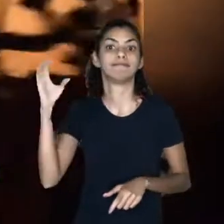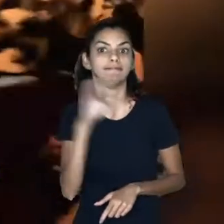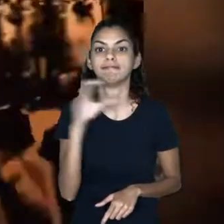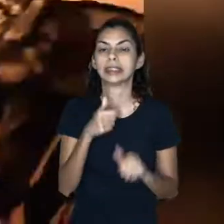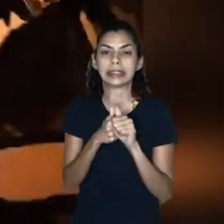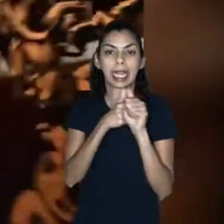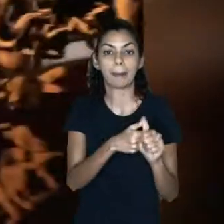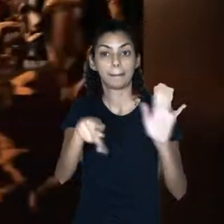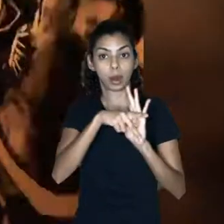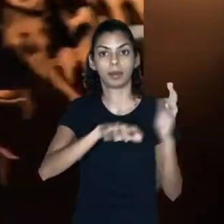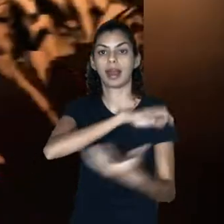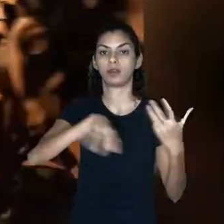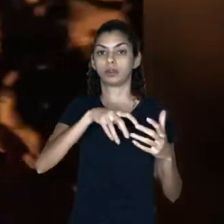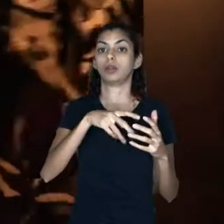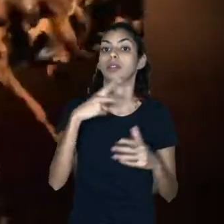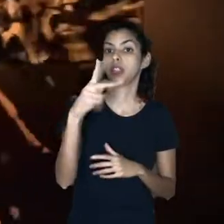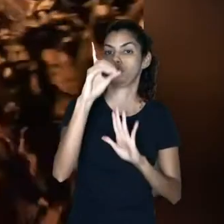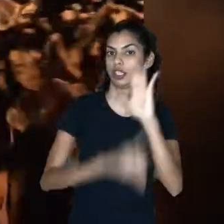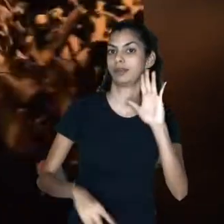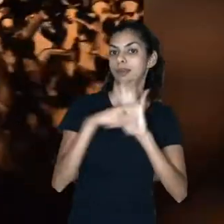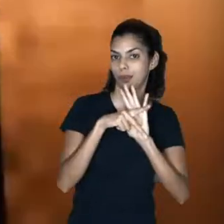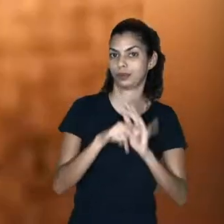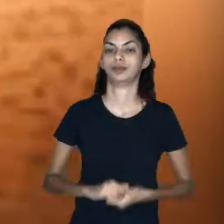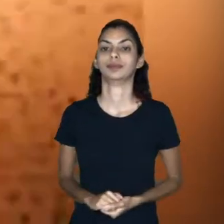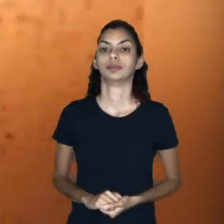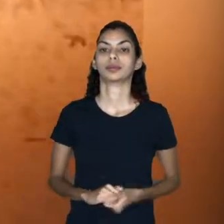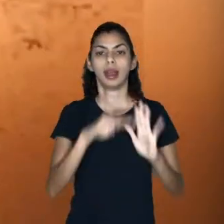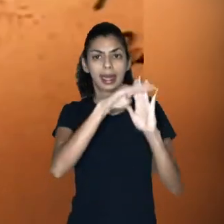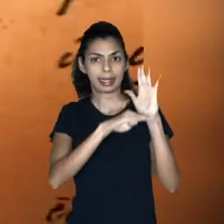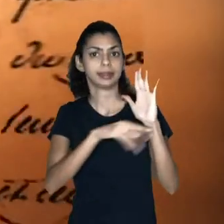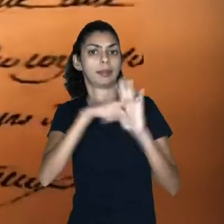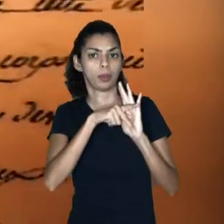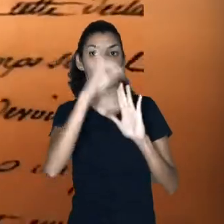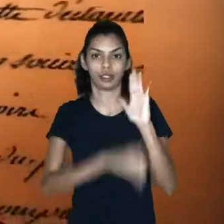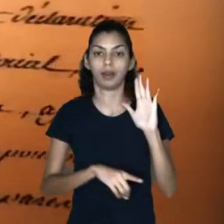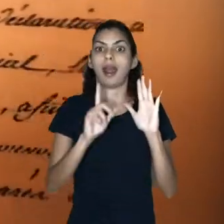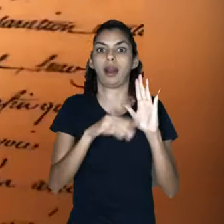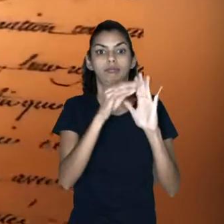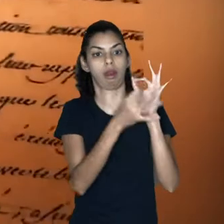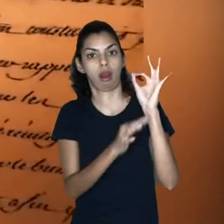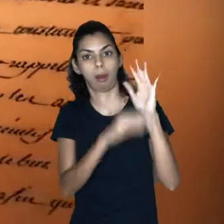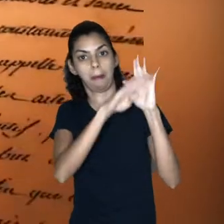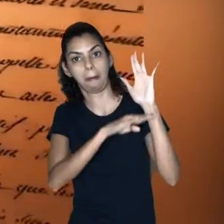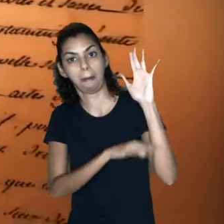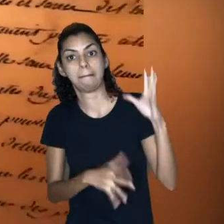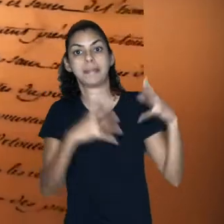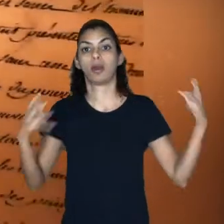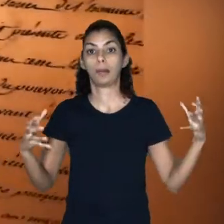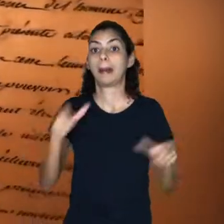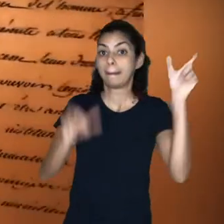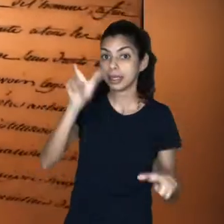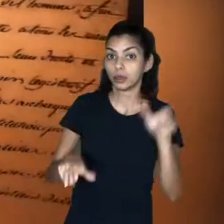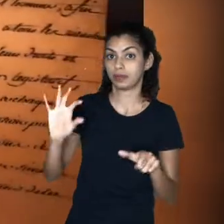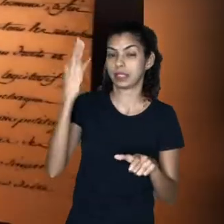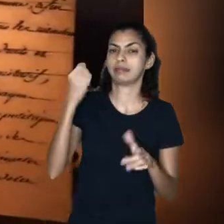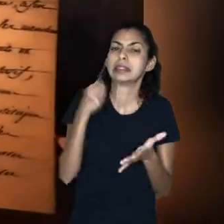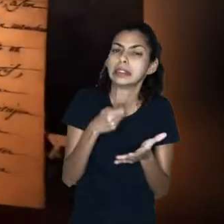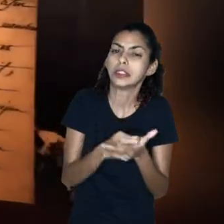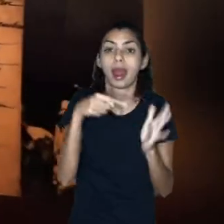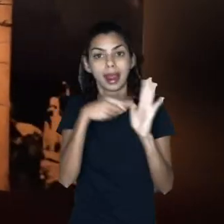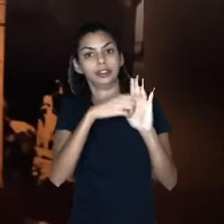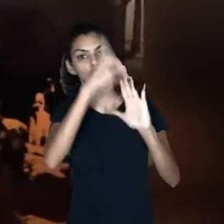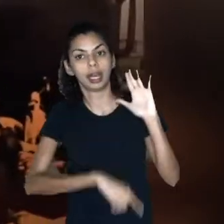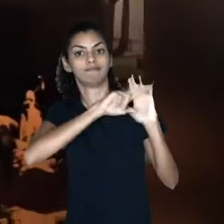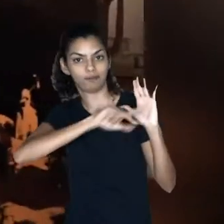immediately followed with their own revolution for their own rights. Their list was even longer and they insisted that these